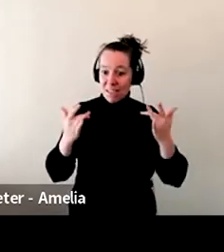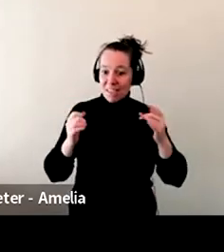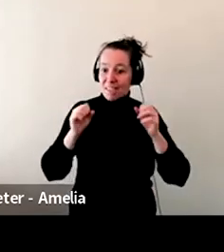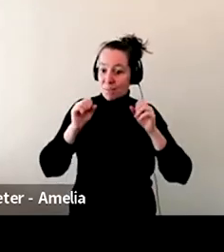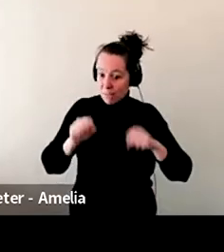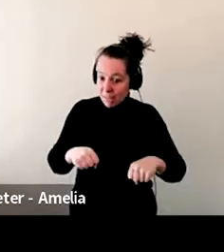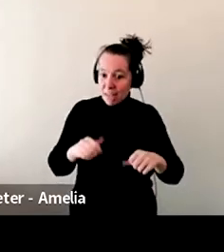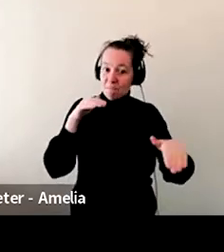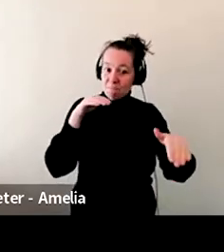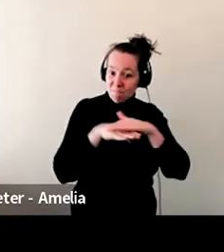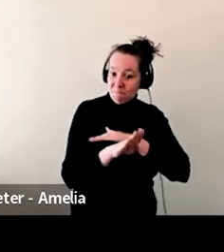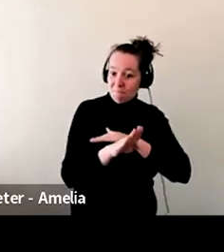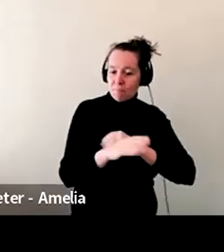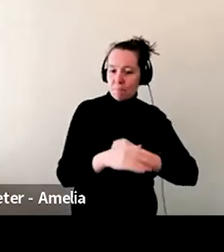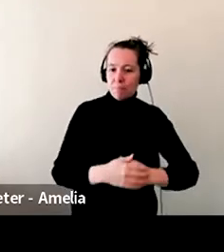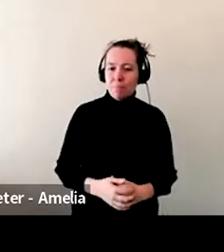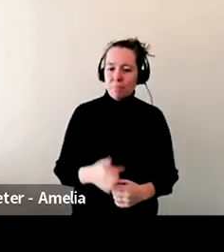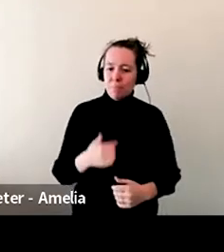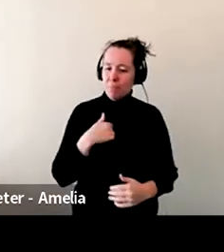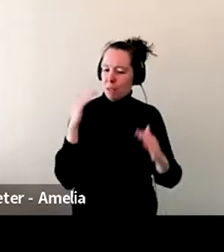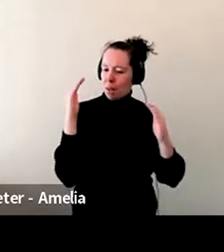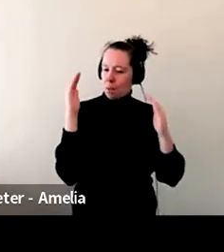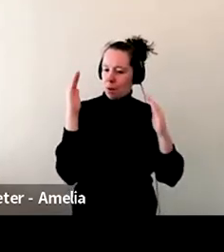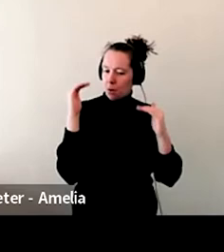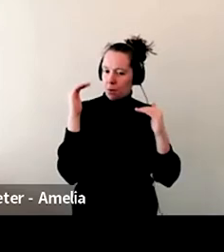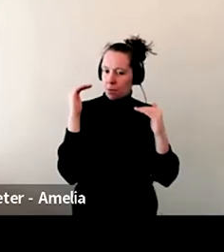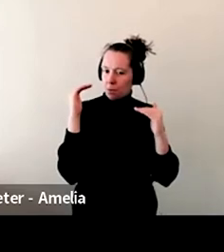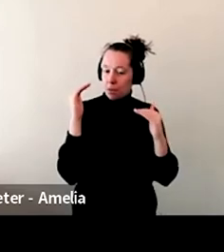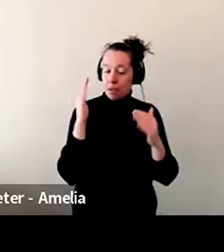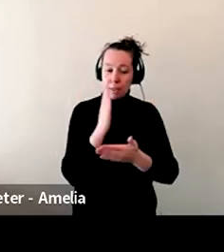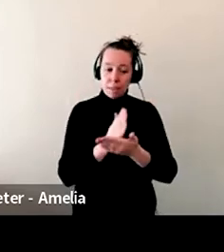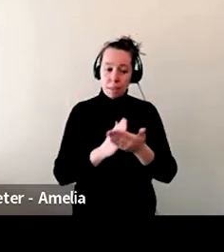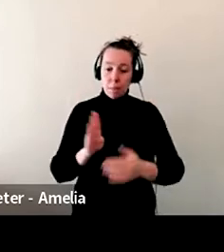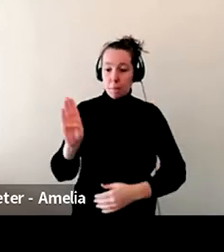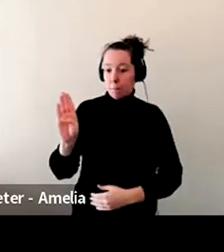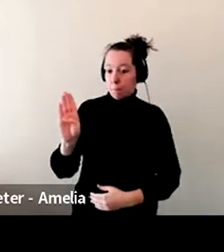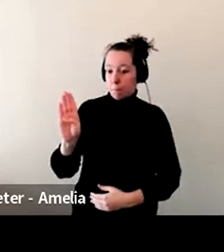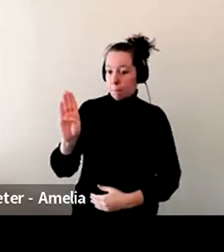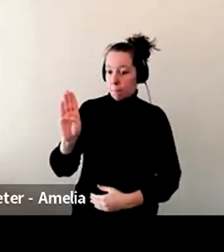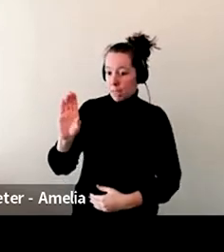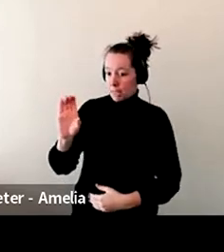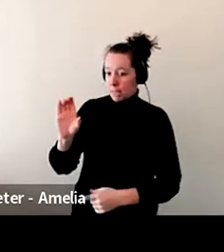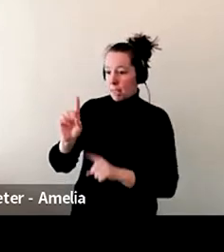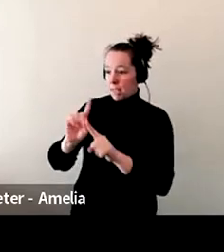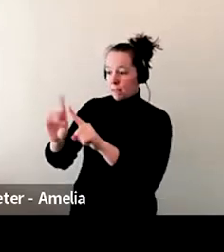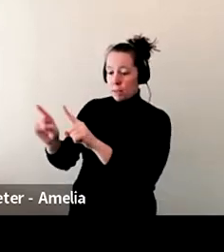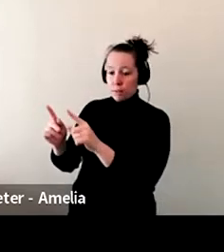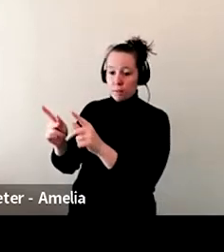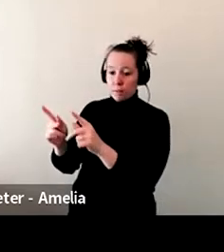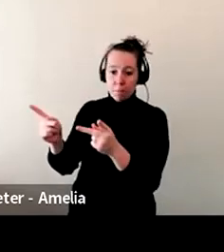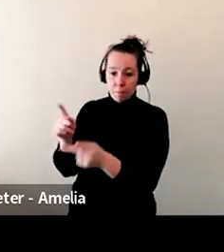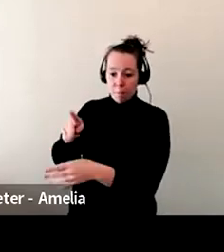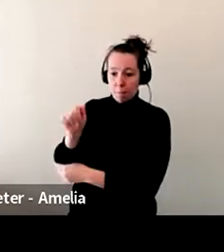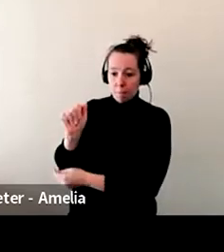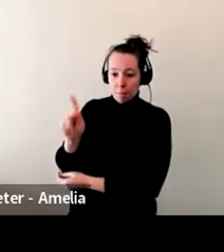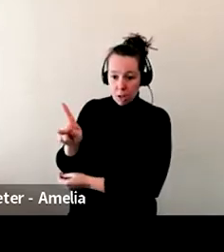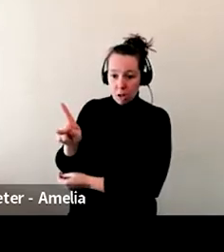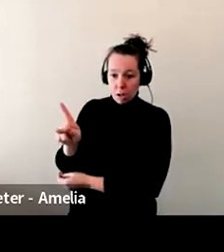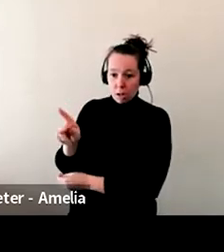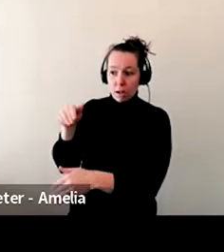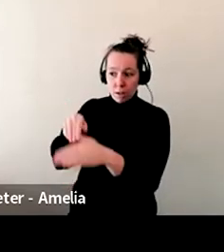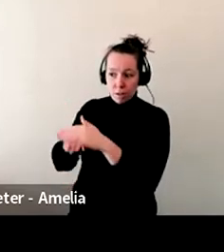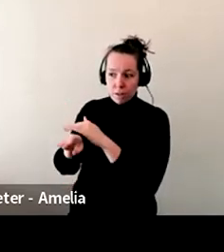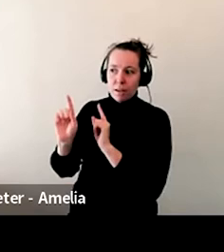might get in with, uh, be able to be at some of the BC park sites for camping. So I have this idea that I could go